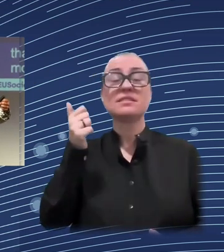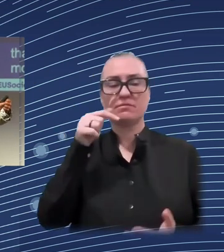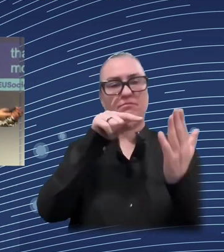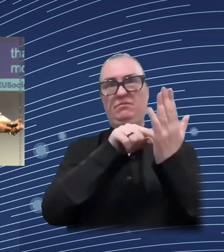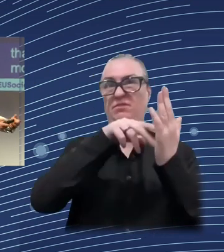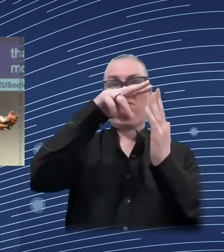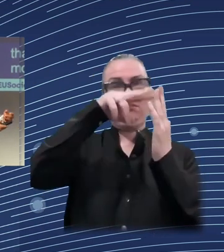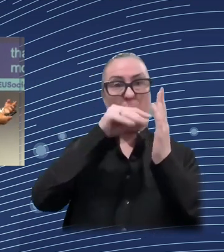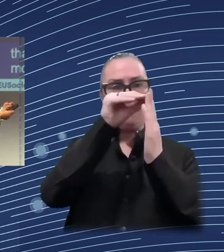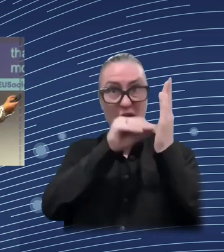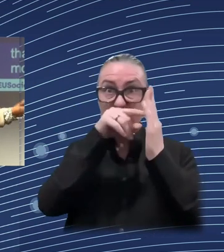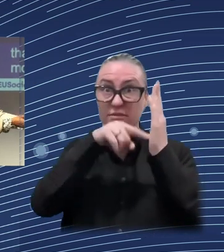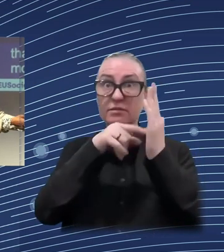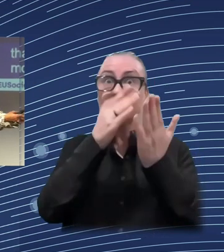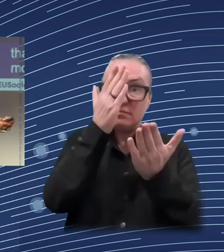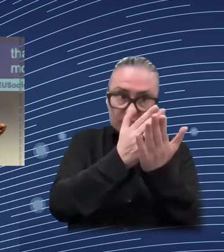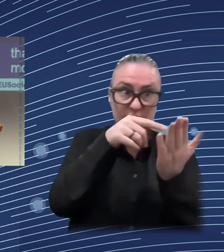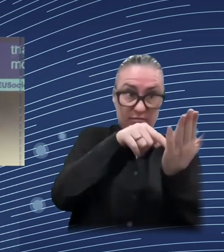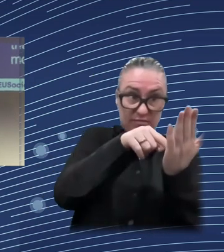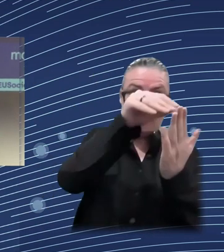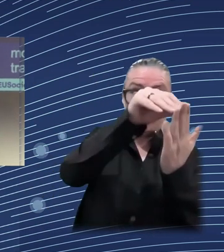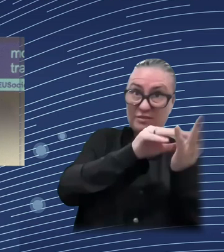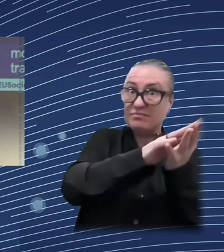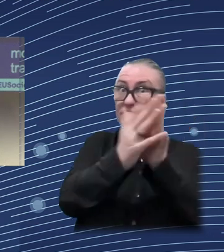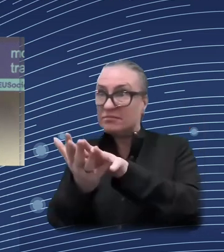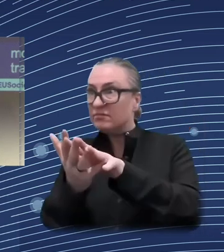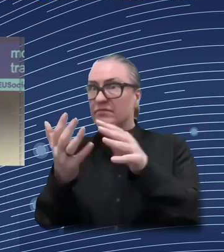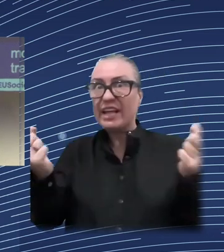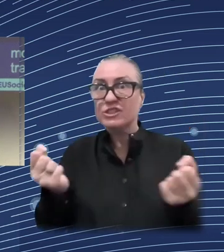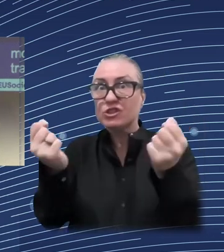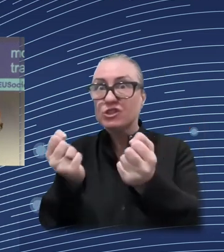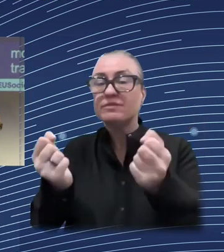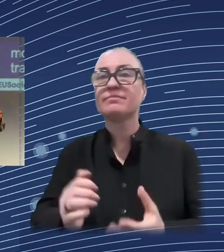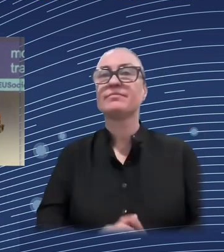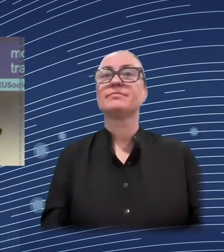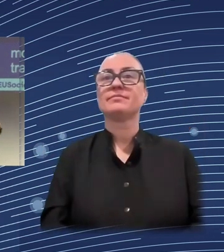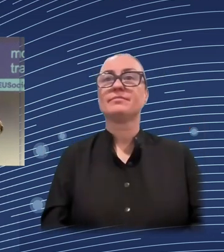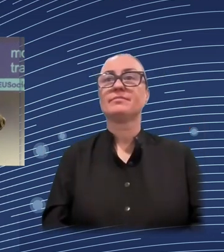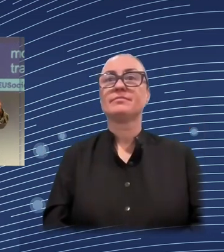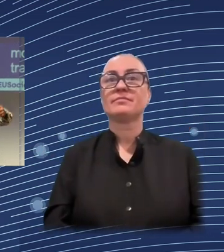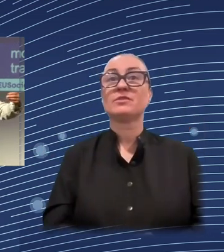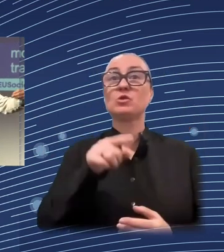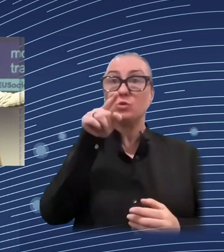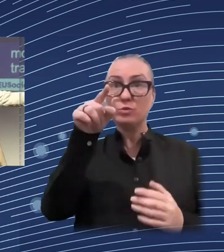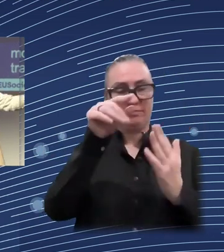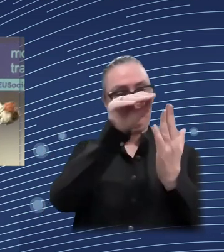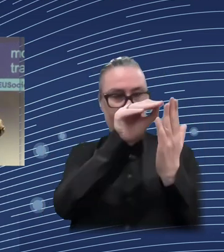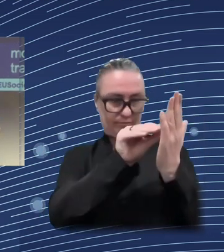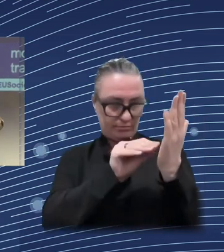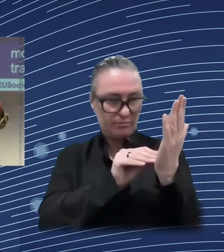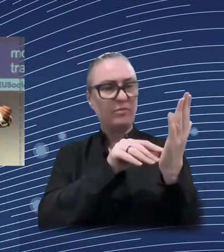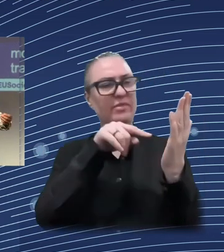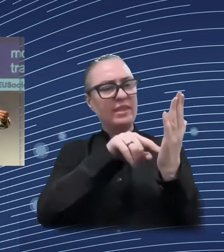either training or either guidance or, but training, I would say is probably the most important one in order to get